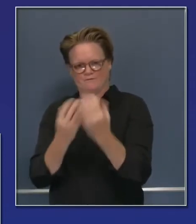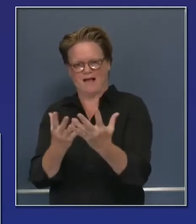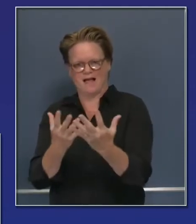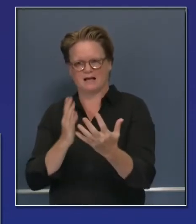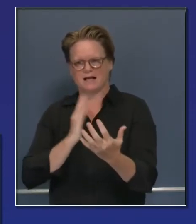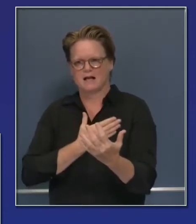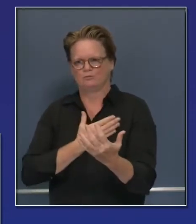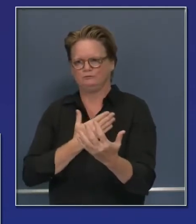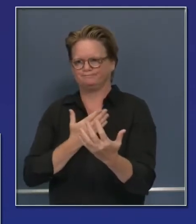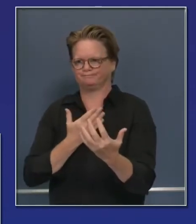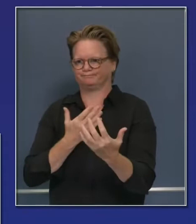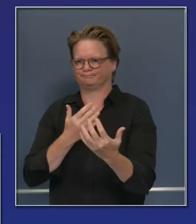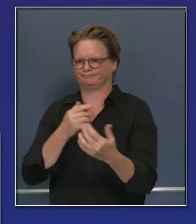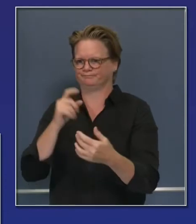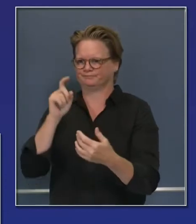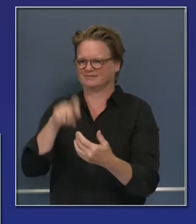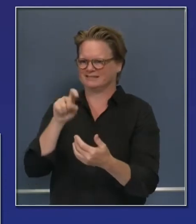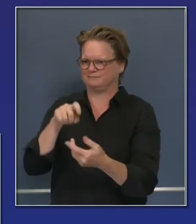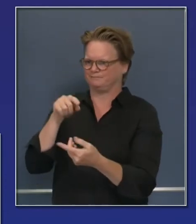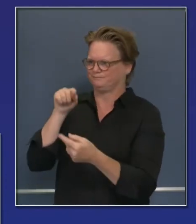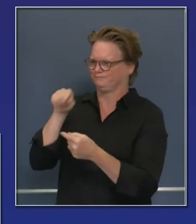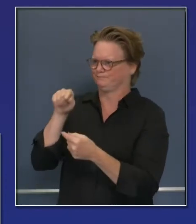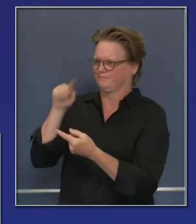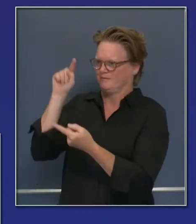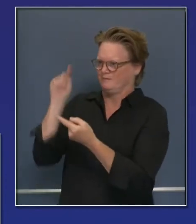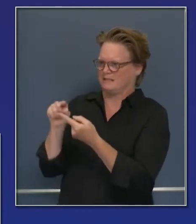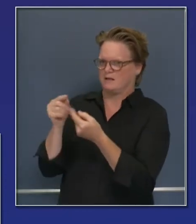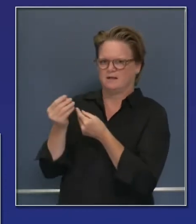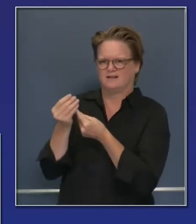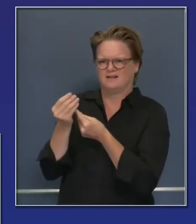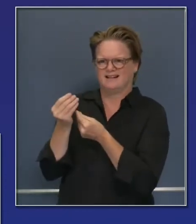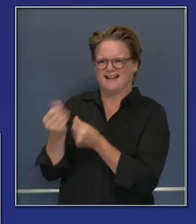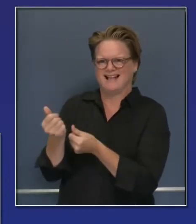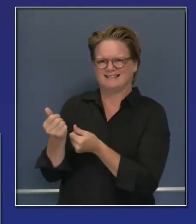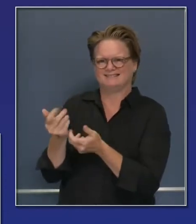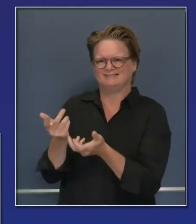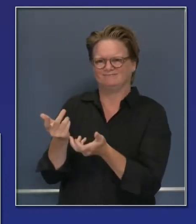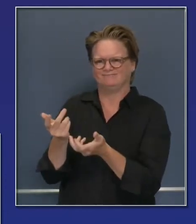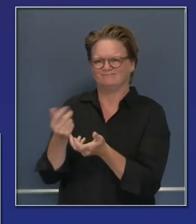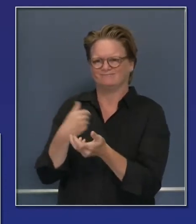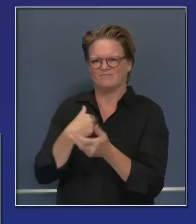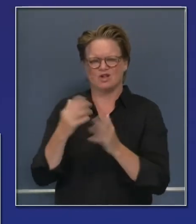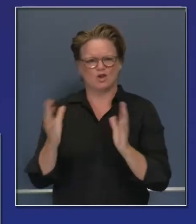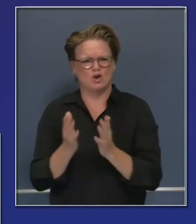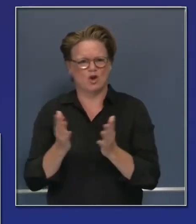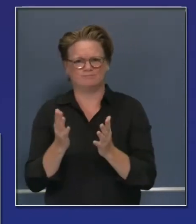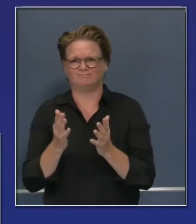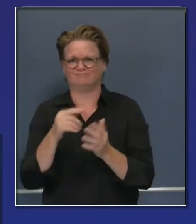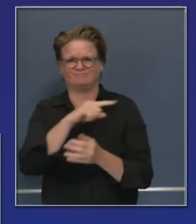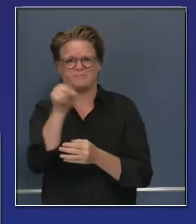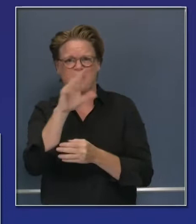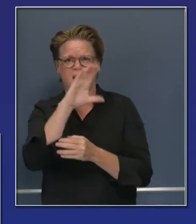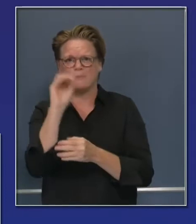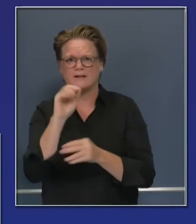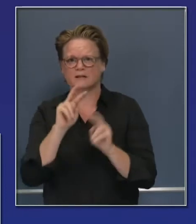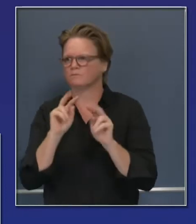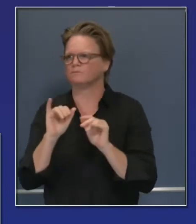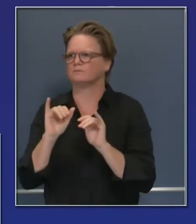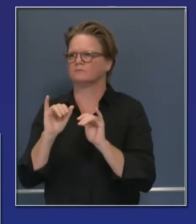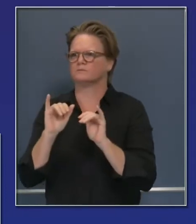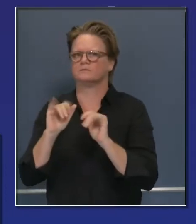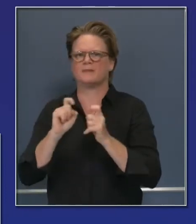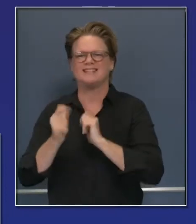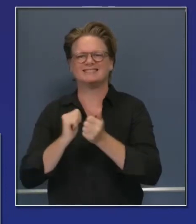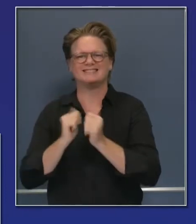costs. We need to use our market muscle to do that using a more businesslike approach to bring down the